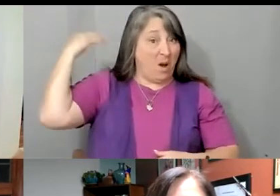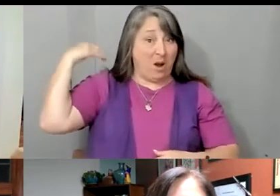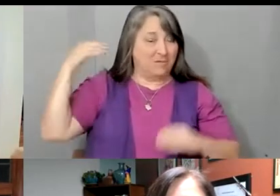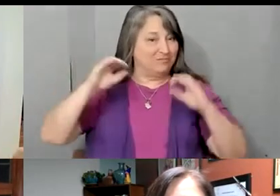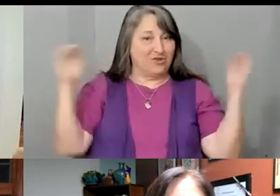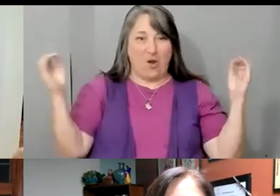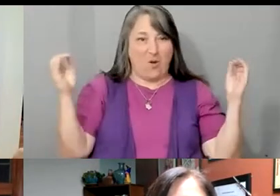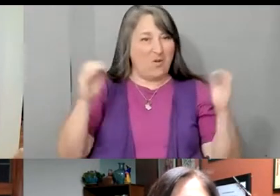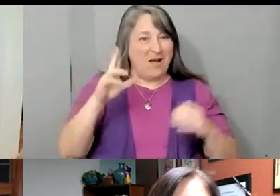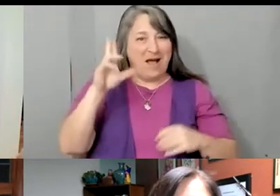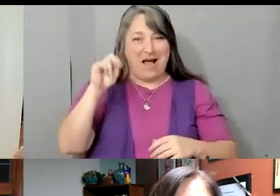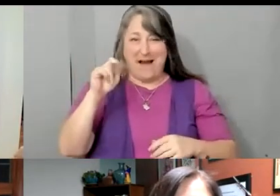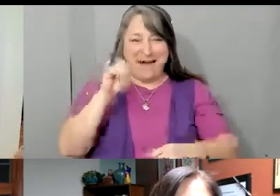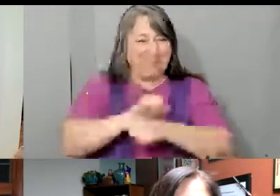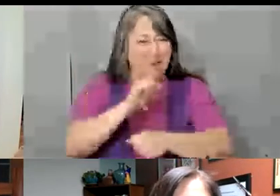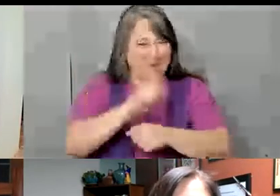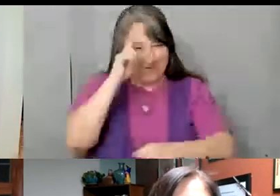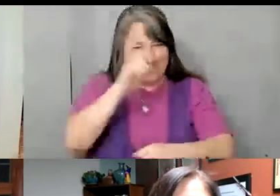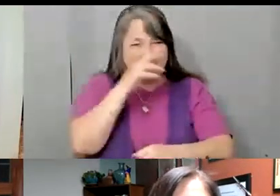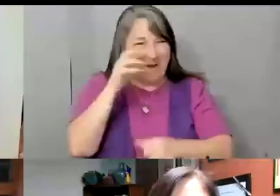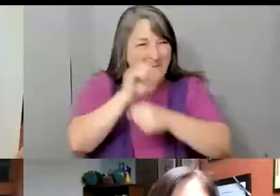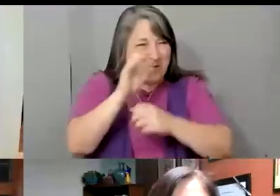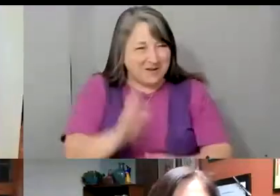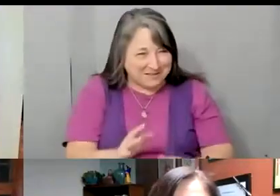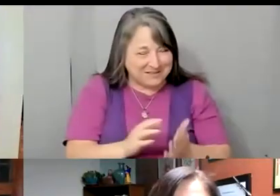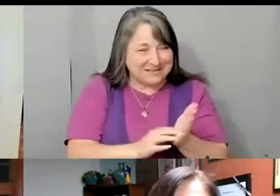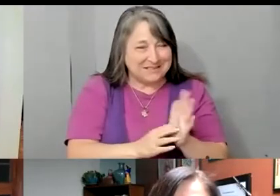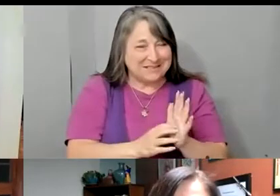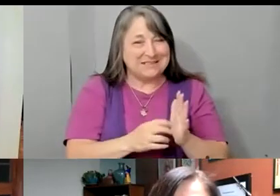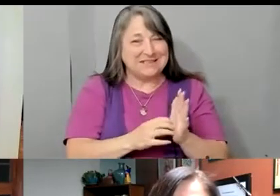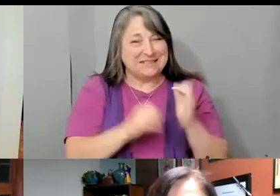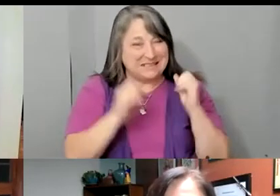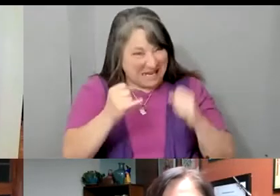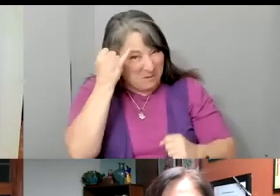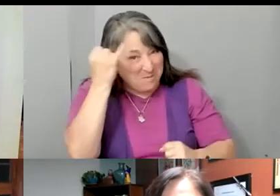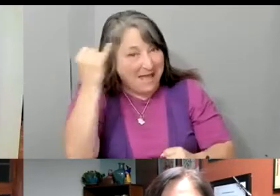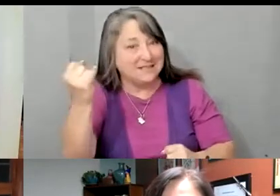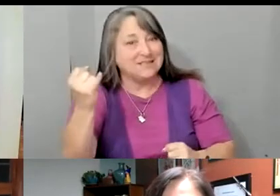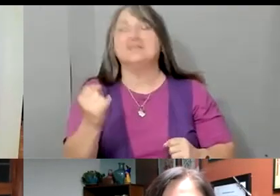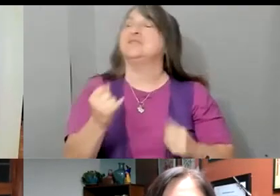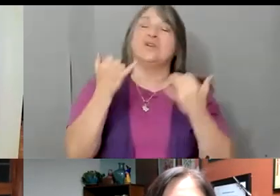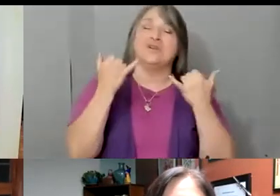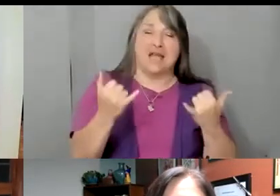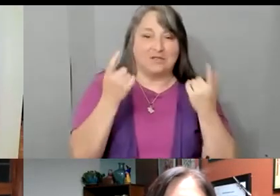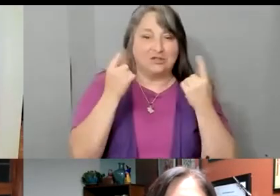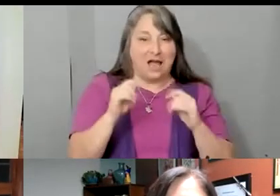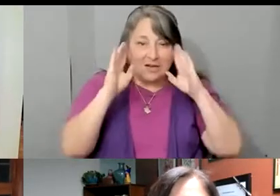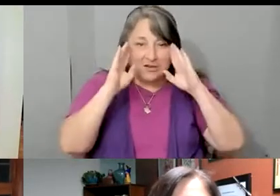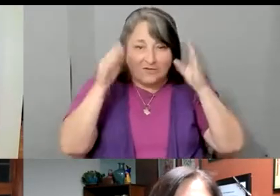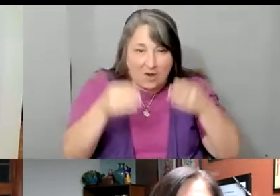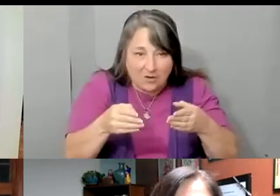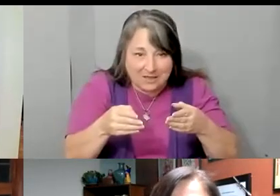ves, quién ha tratado de enfocar cuál partido, especialmente